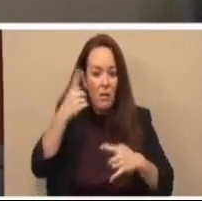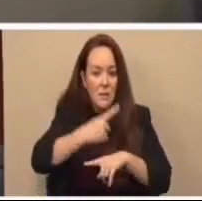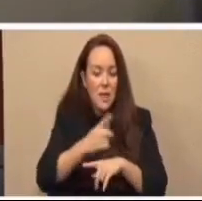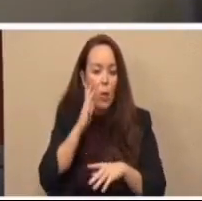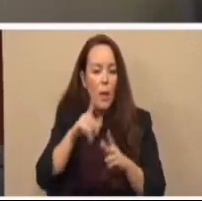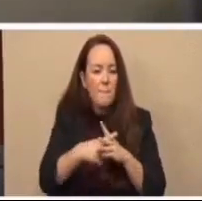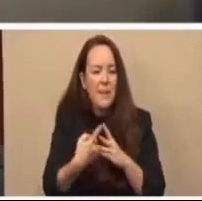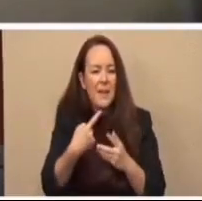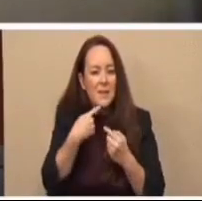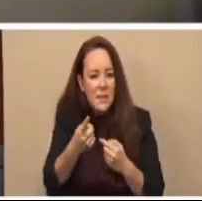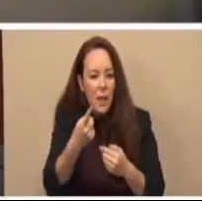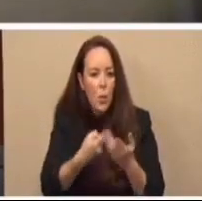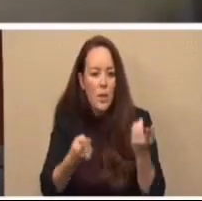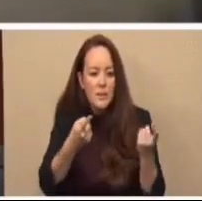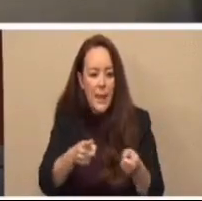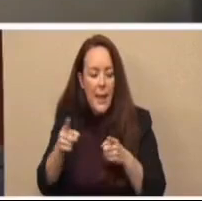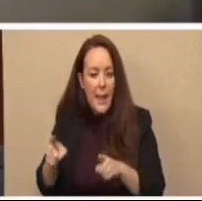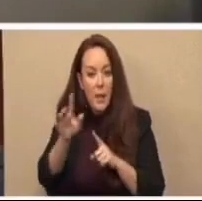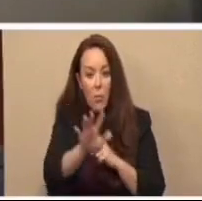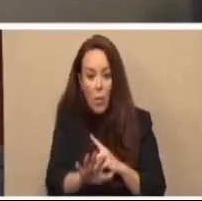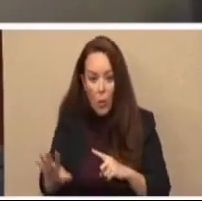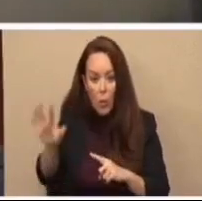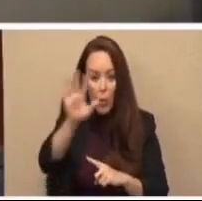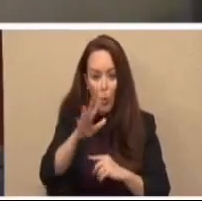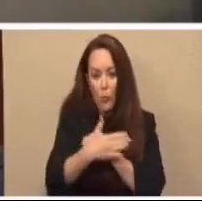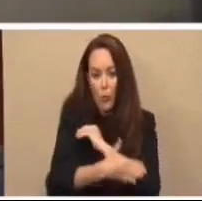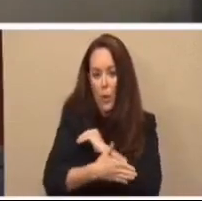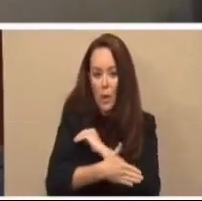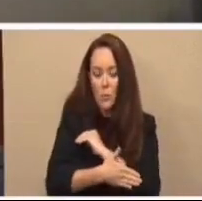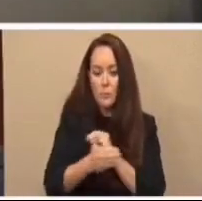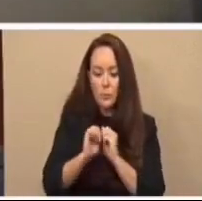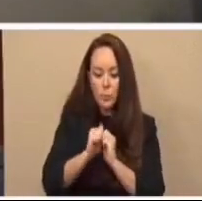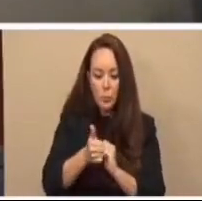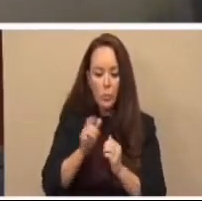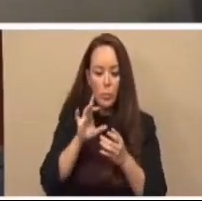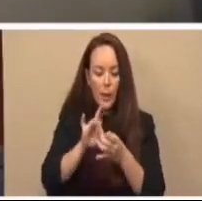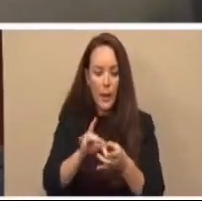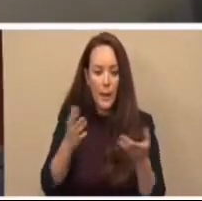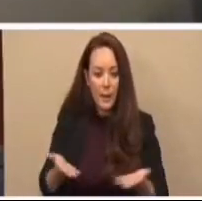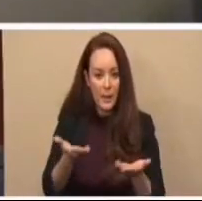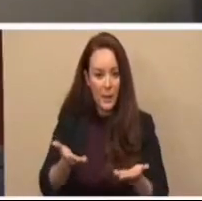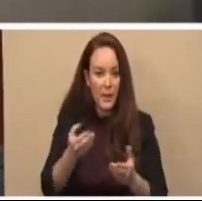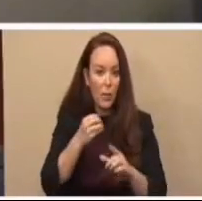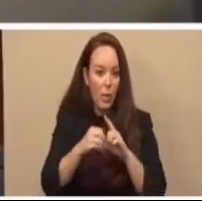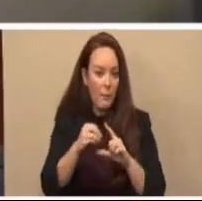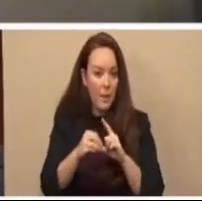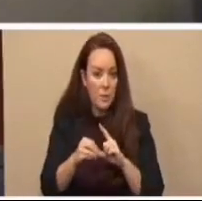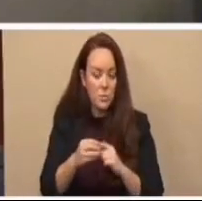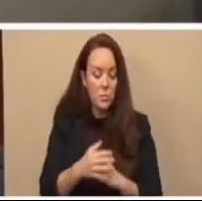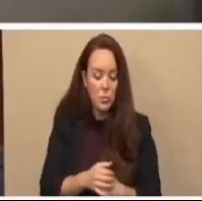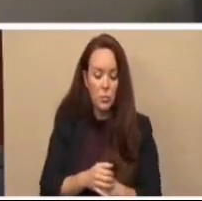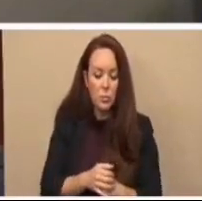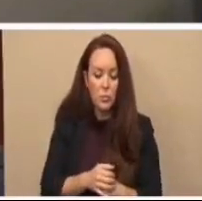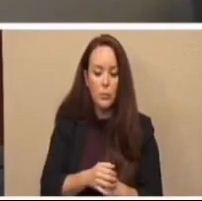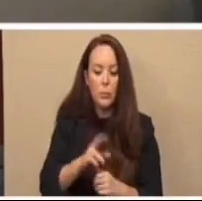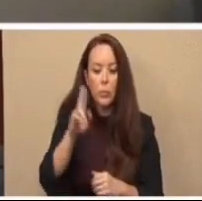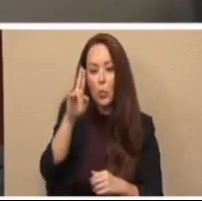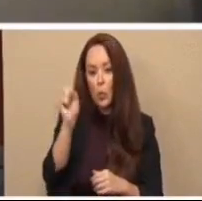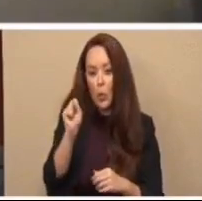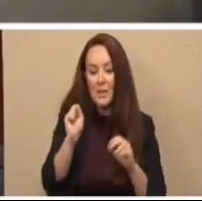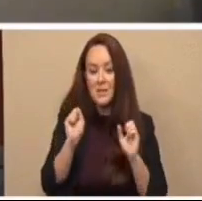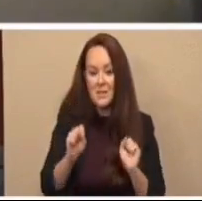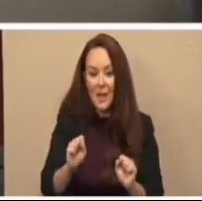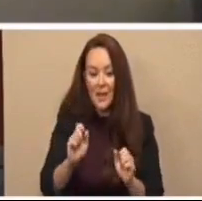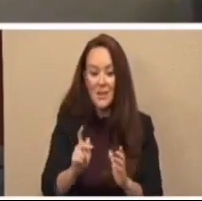you a little bit about what's happening across the country and then how does it relate to us here in El Paso. The U.S. could